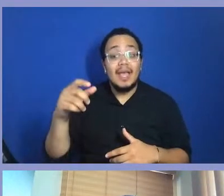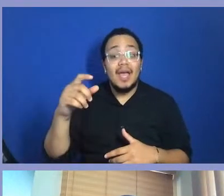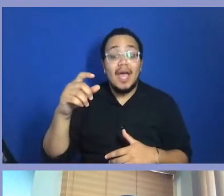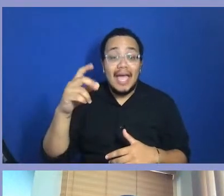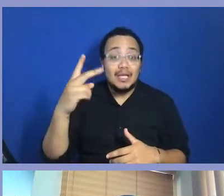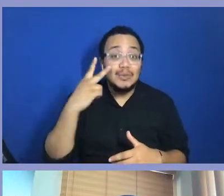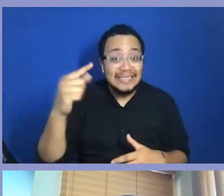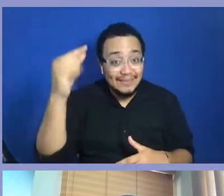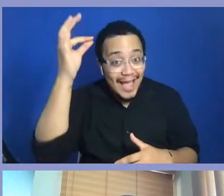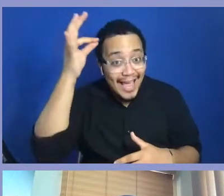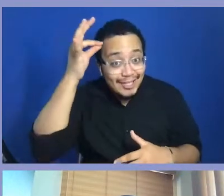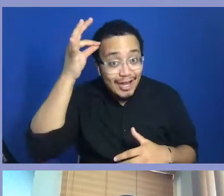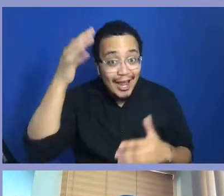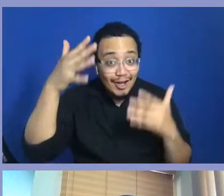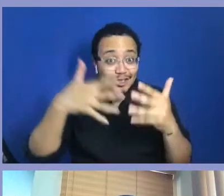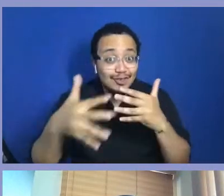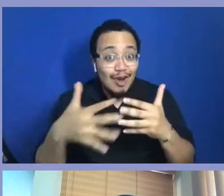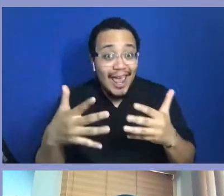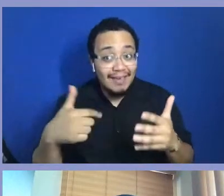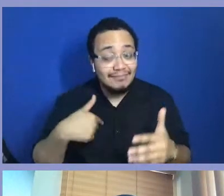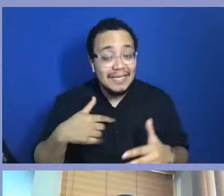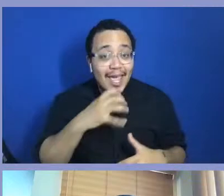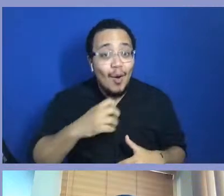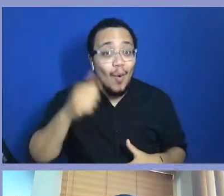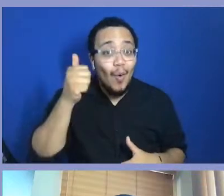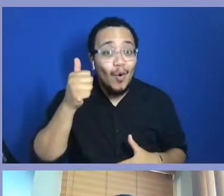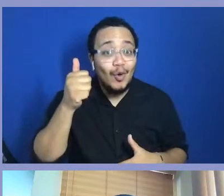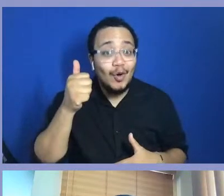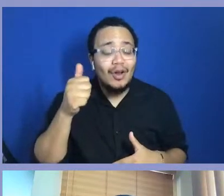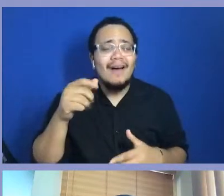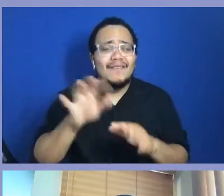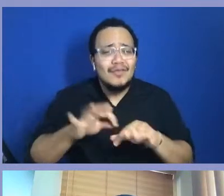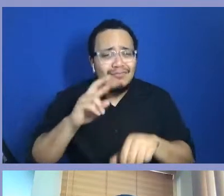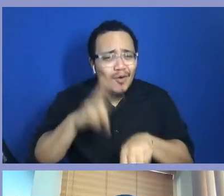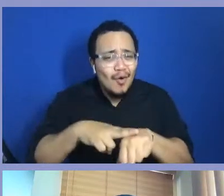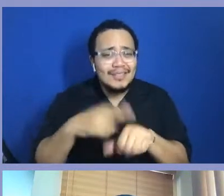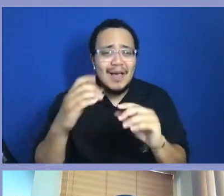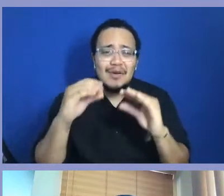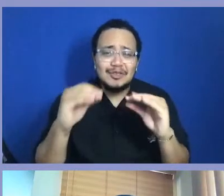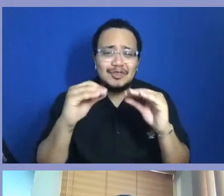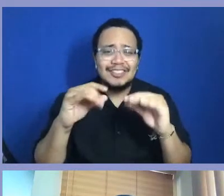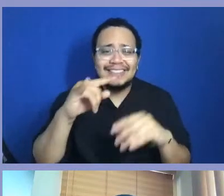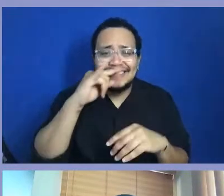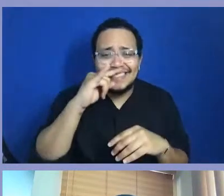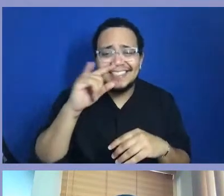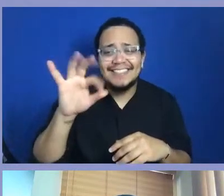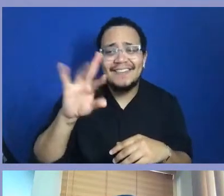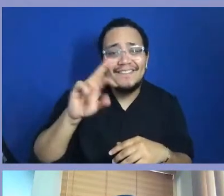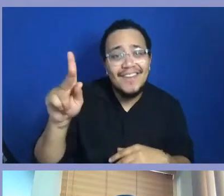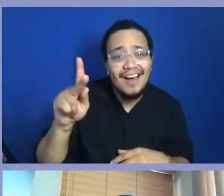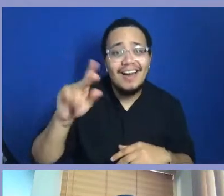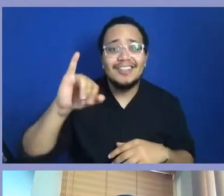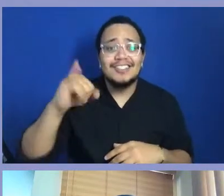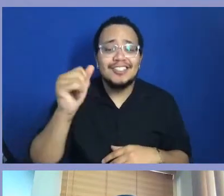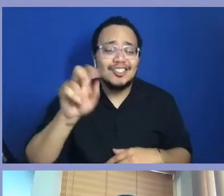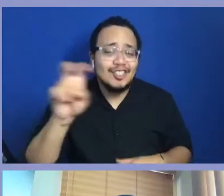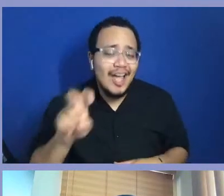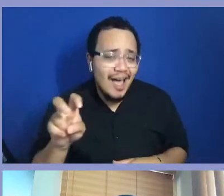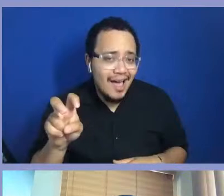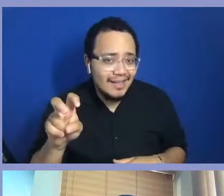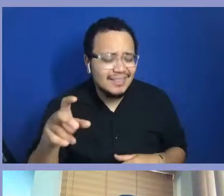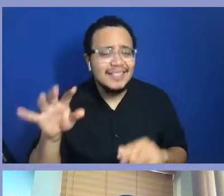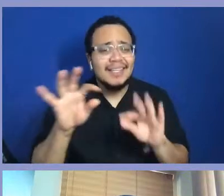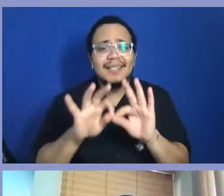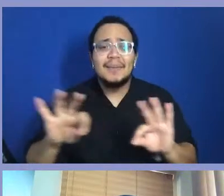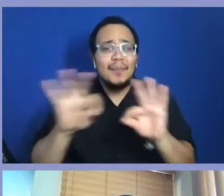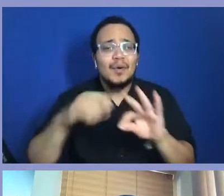Believe me, I want to teach kids how to throw down the funk, play some jazz. It's important that we teach each other. No matter